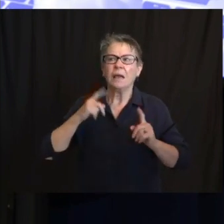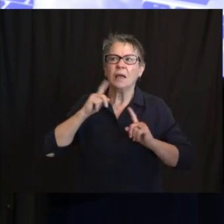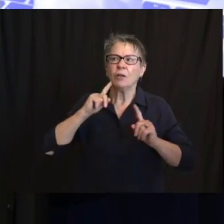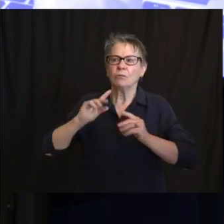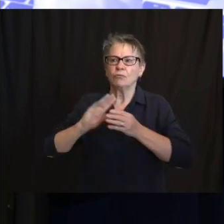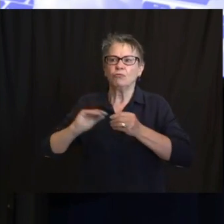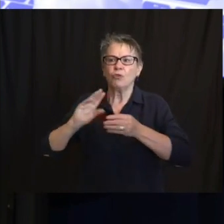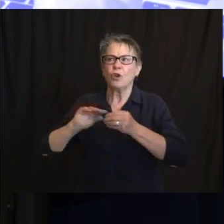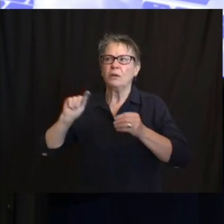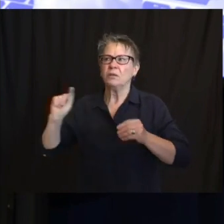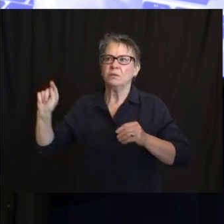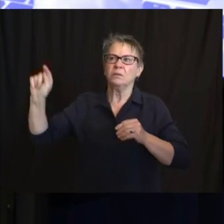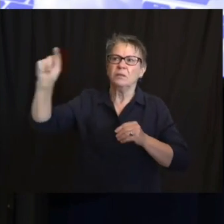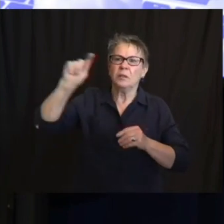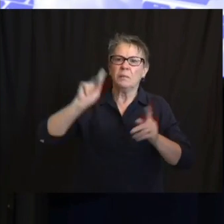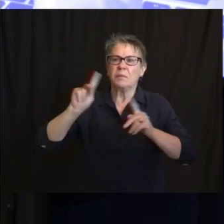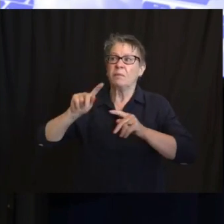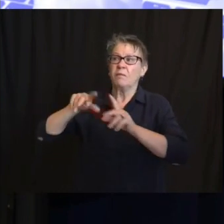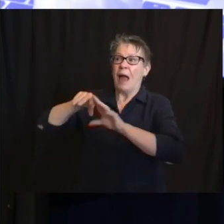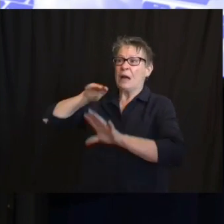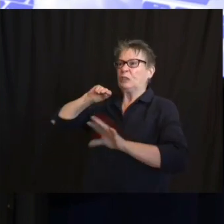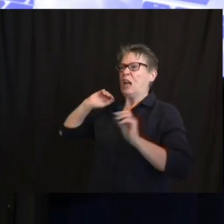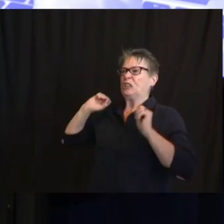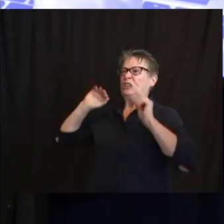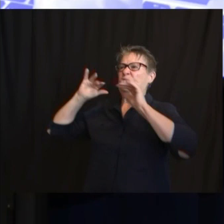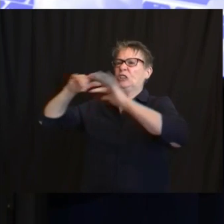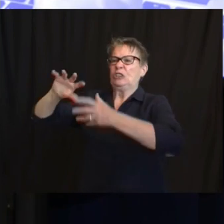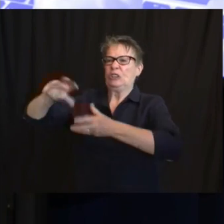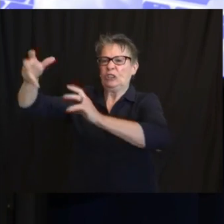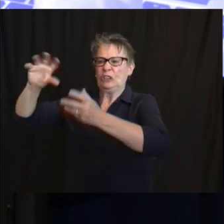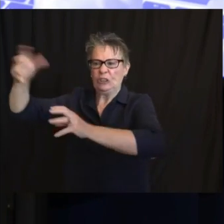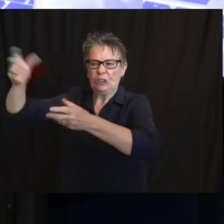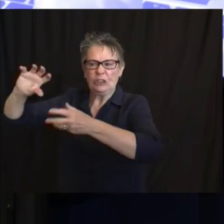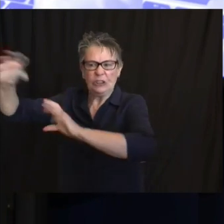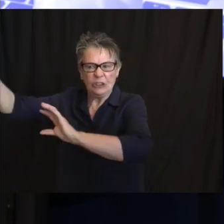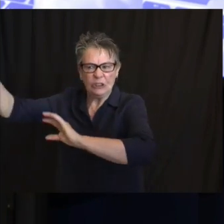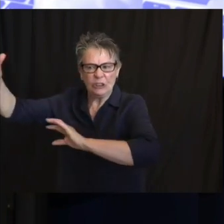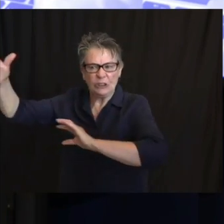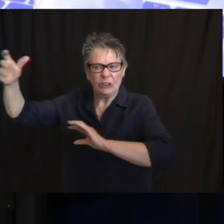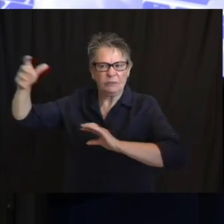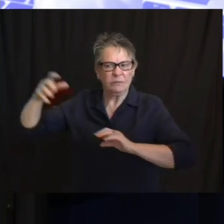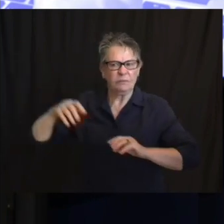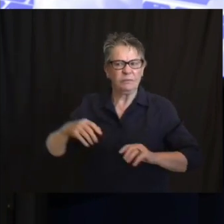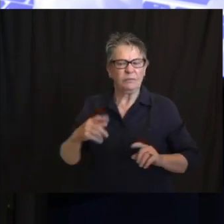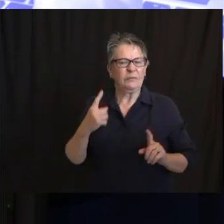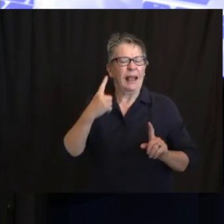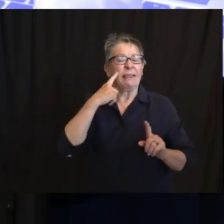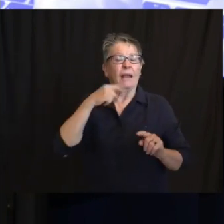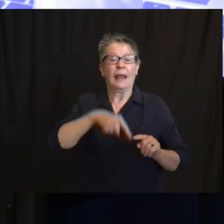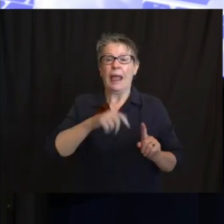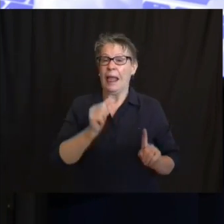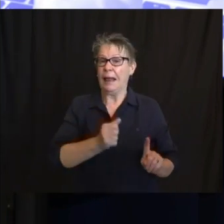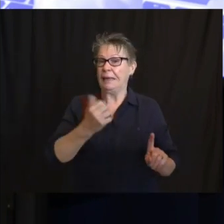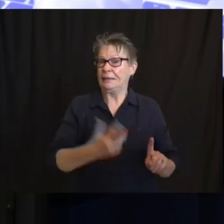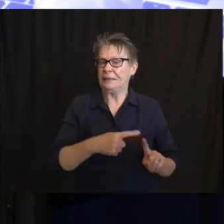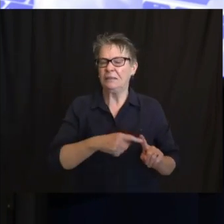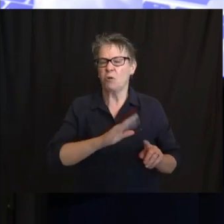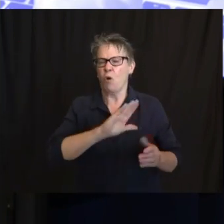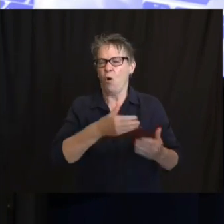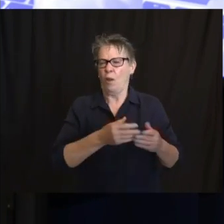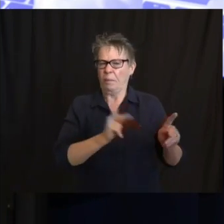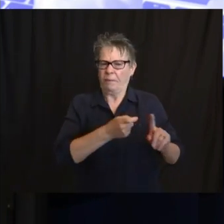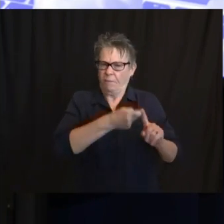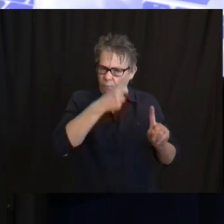even the arrests in Atlantic City, if I'm not mistaken, just about all, if not all, were from Atlantic County,